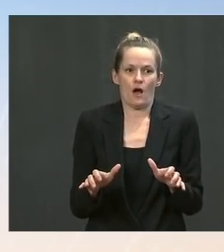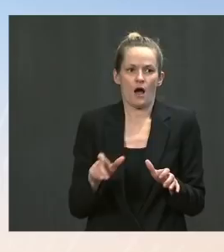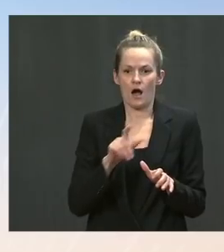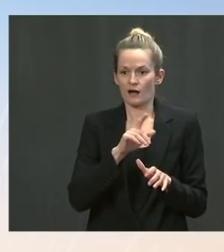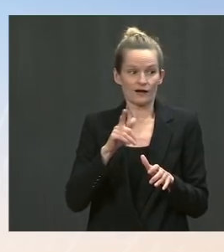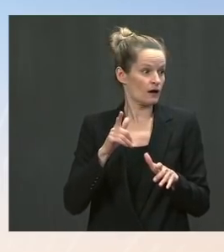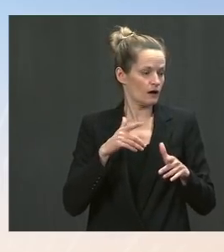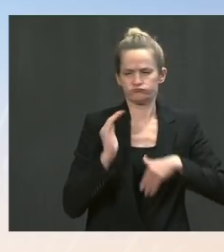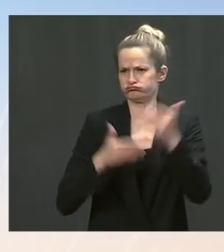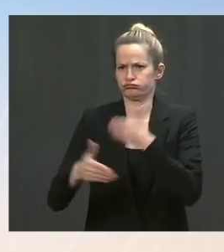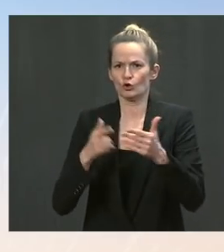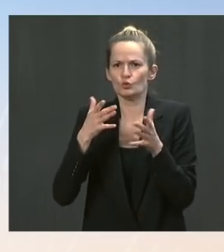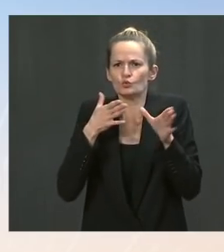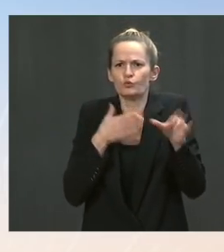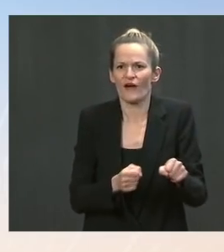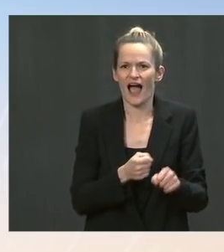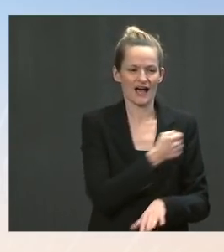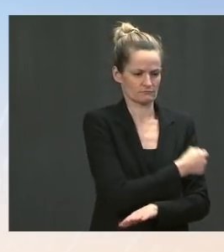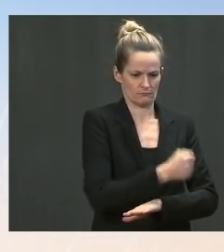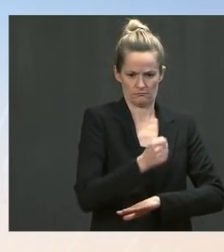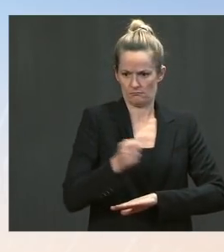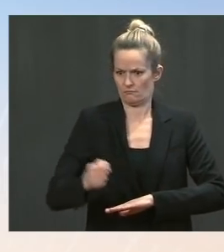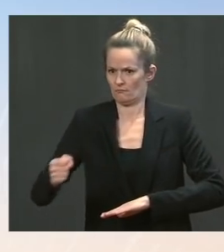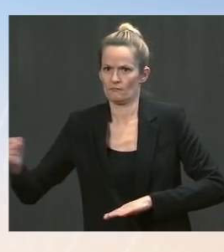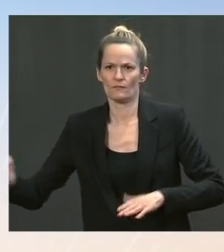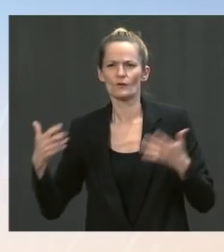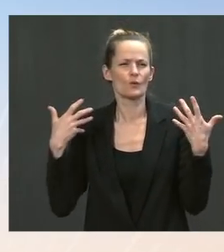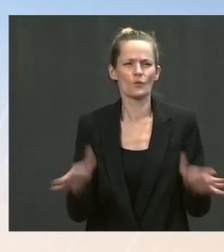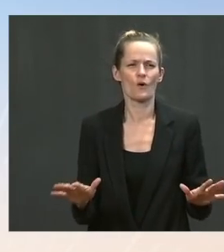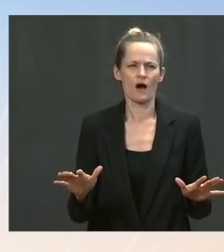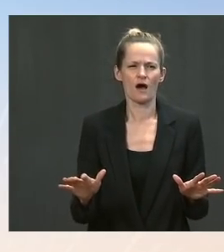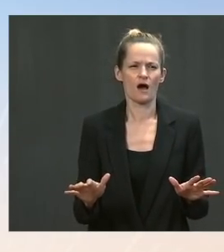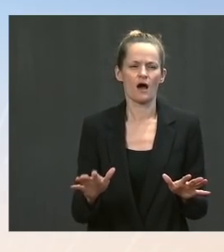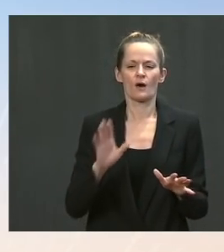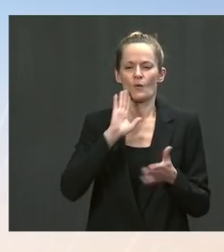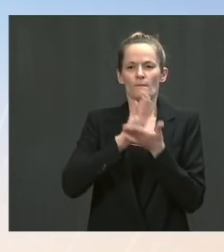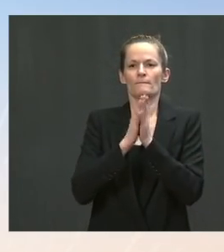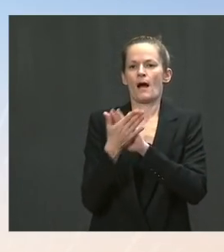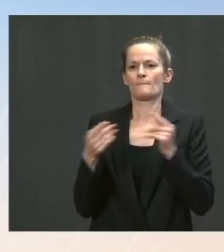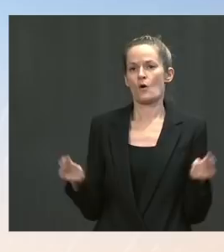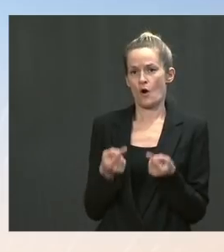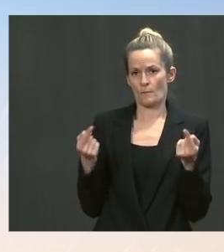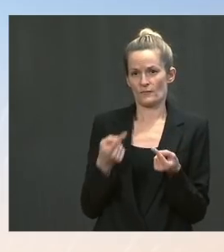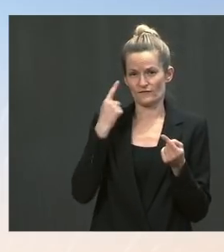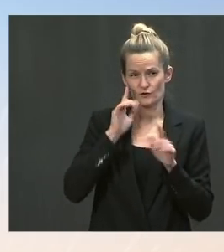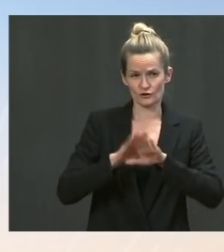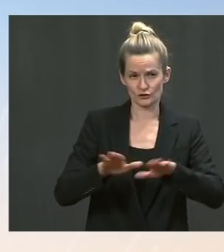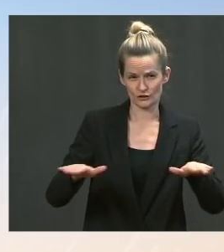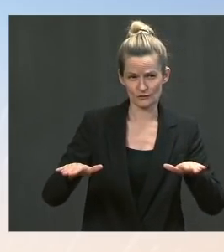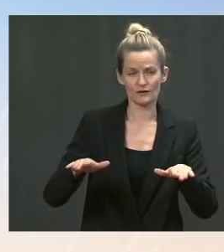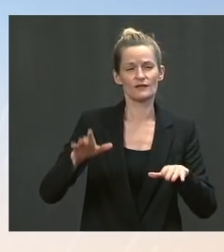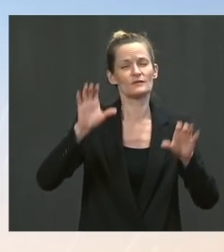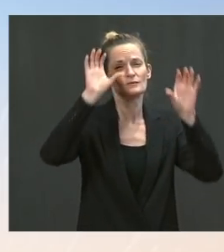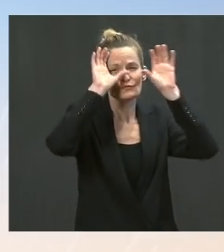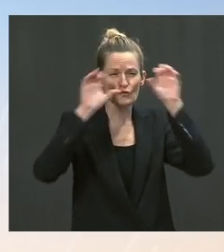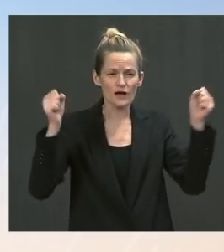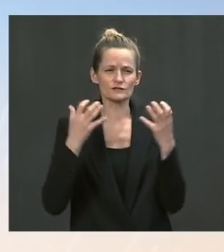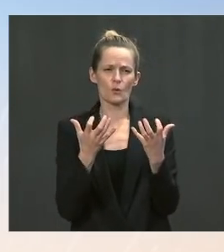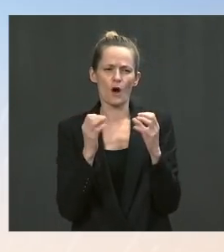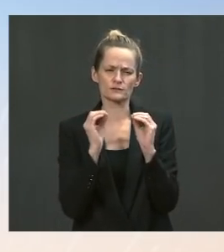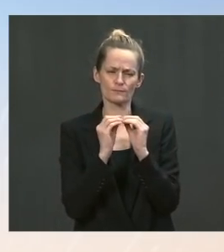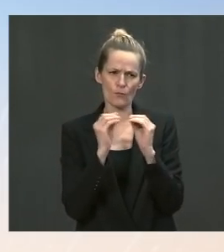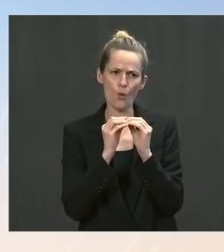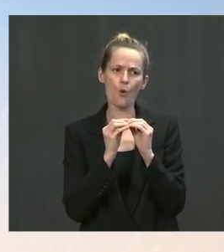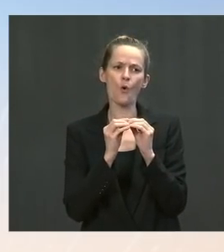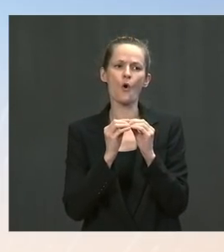going to harmful homes. Not that you're suggesting that, but that's the factor. So he's always going to say he wants it to be faster, and he's always pushing